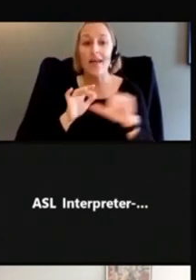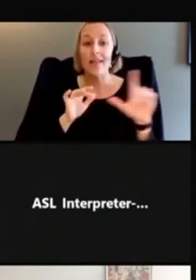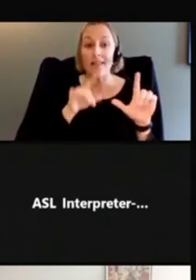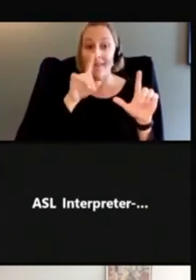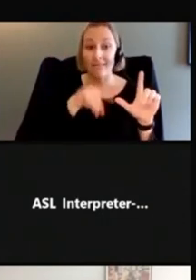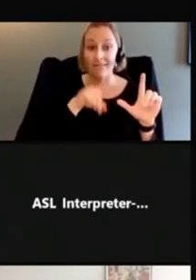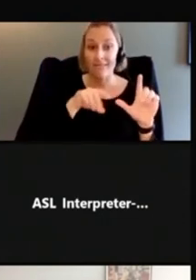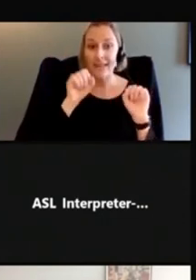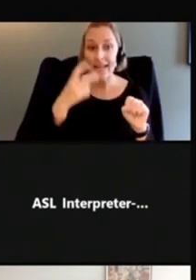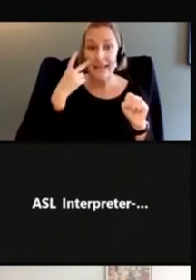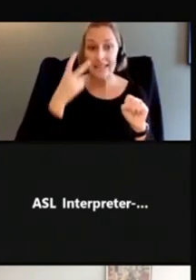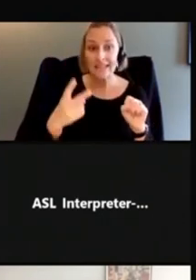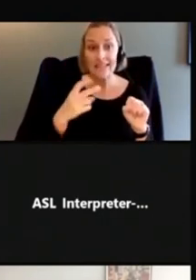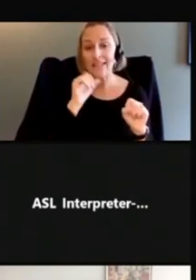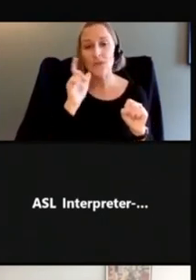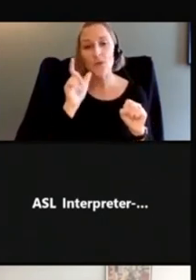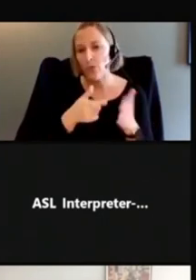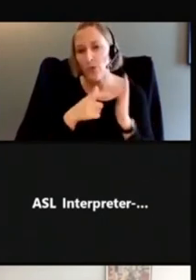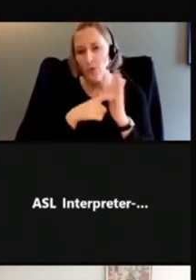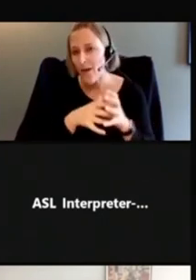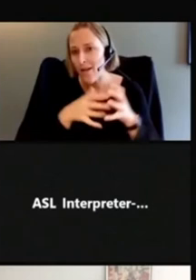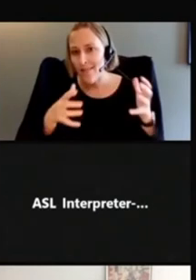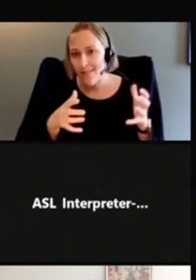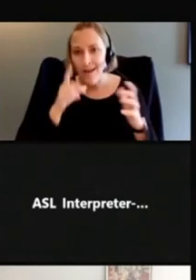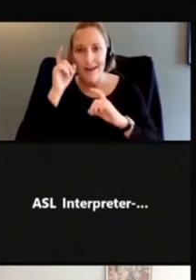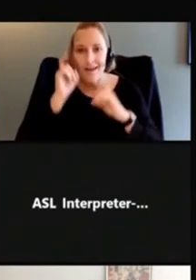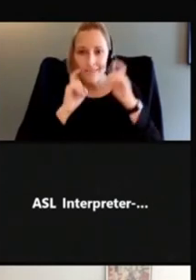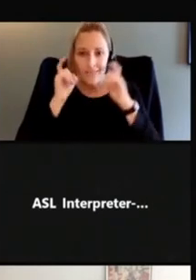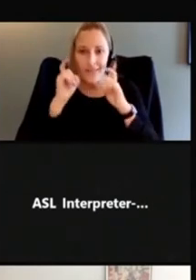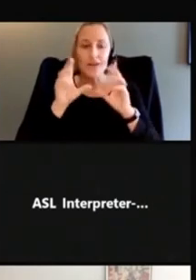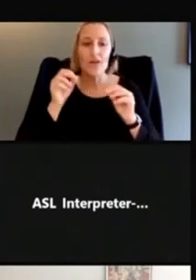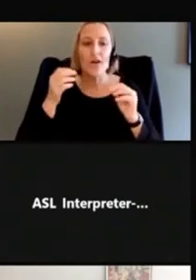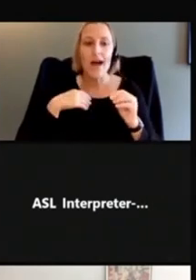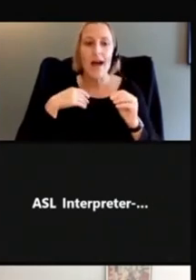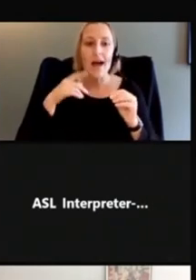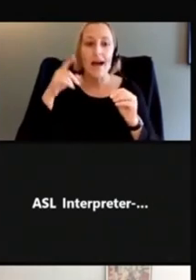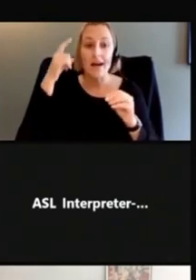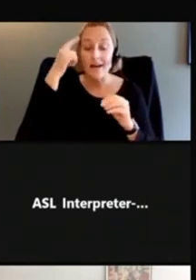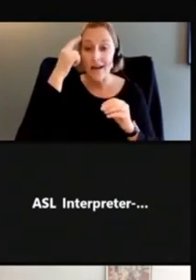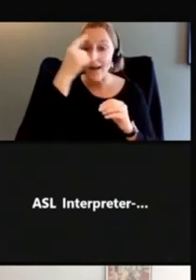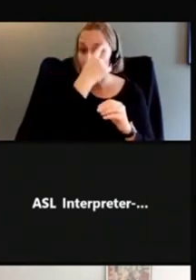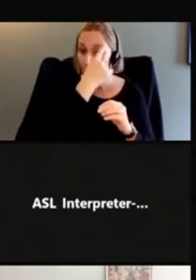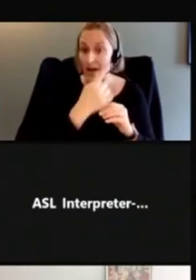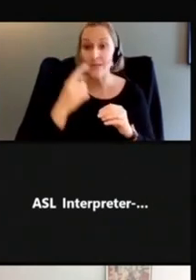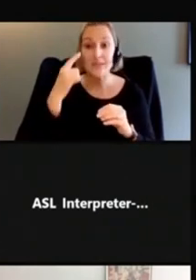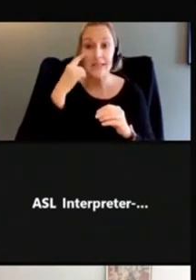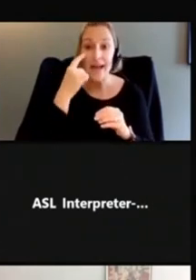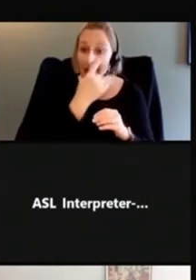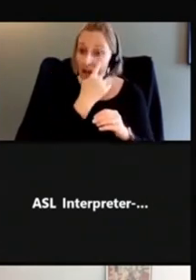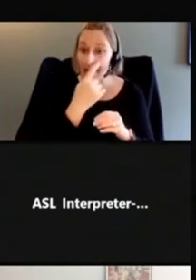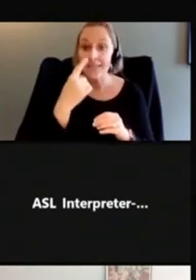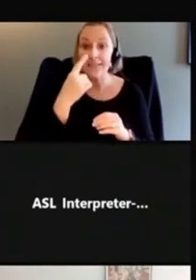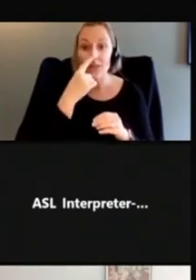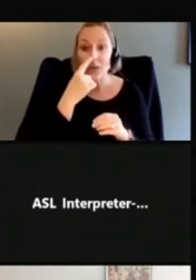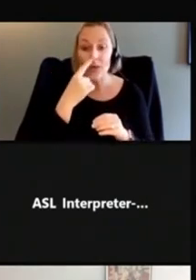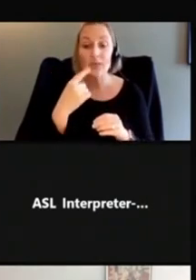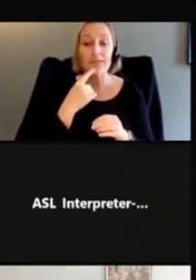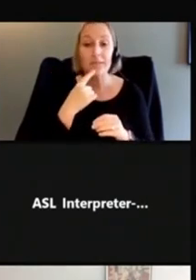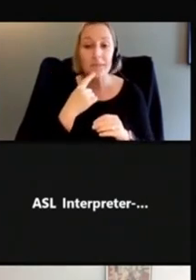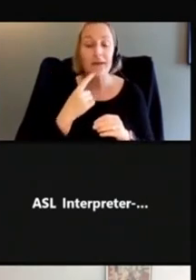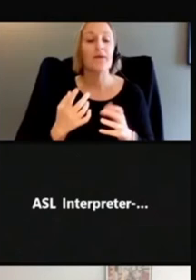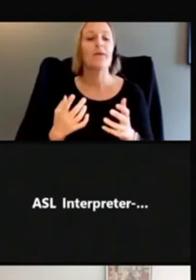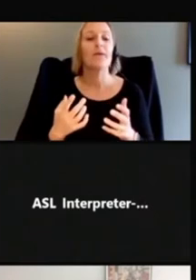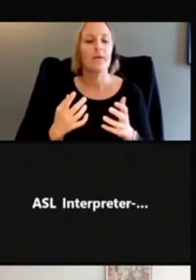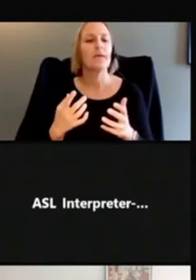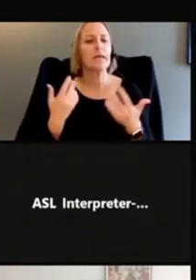you don't need a lot of facial expressions. This person has their eyebrows, eyes, nose, and a mouth. But that still